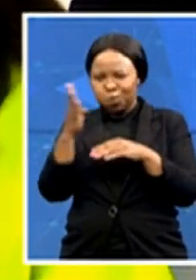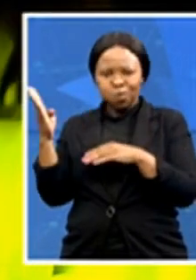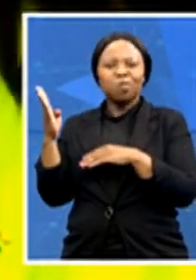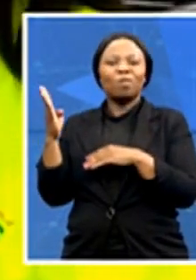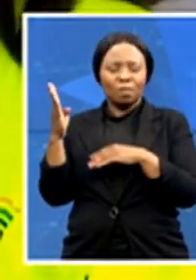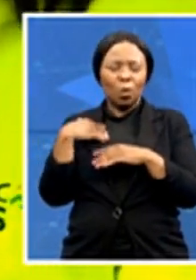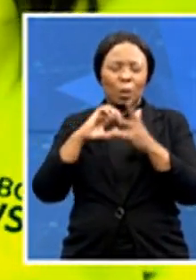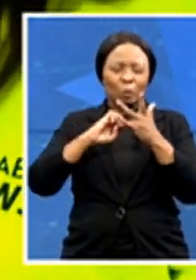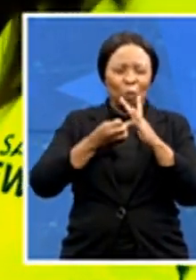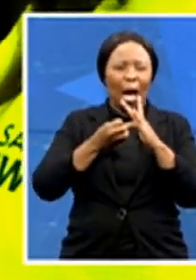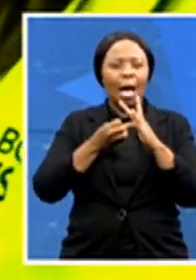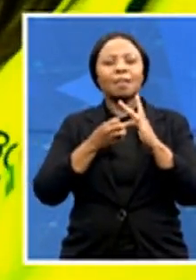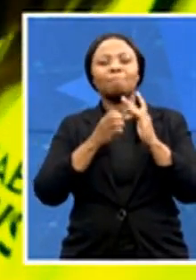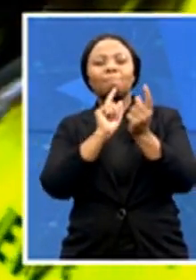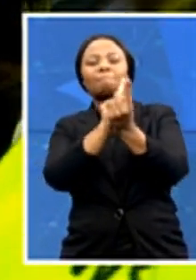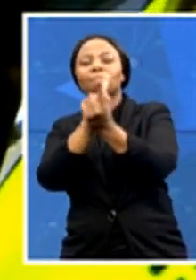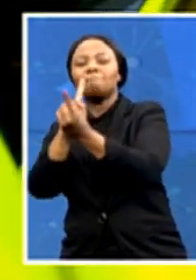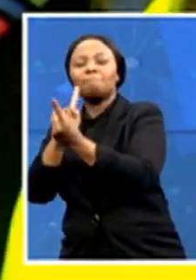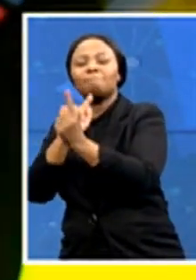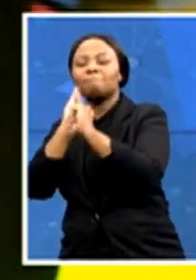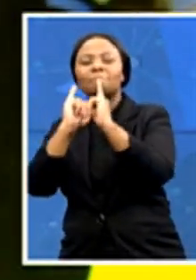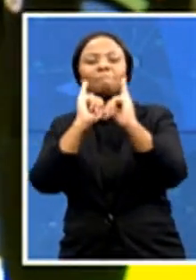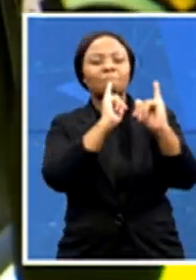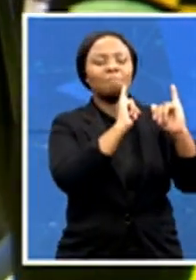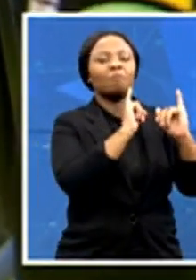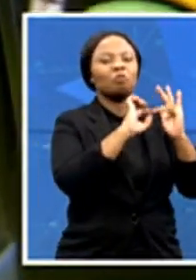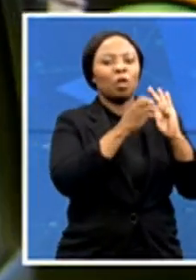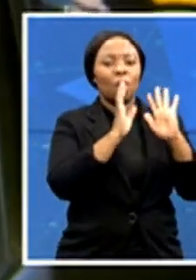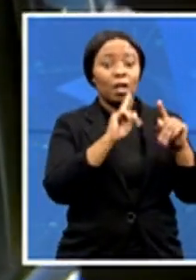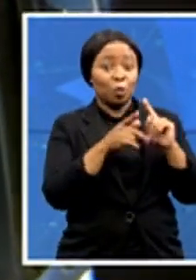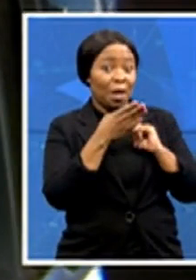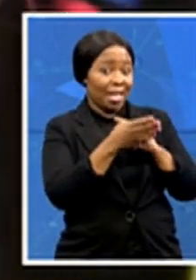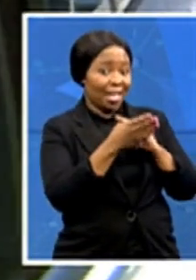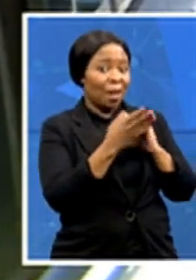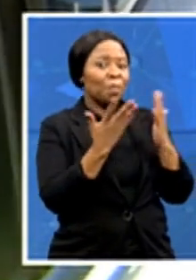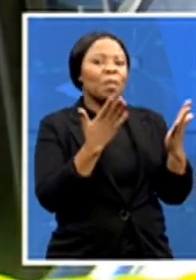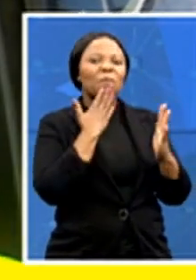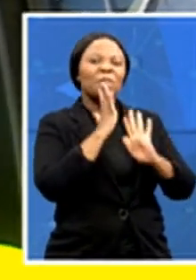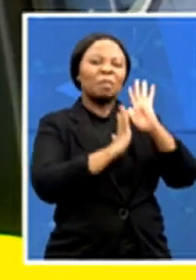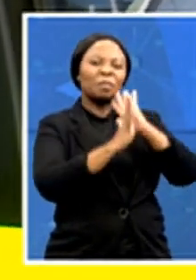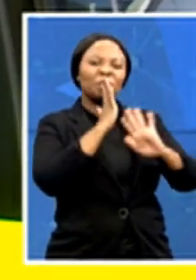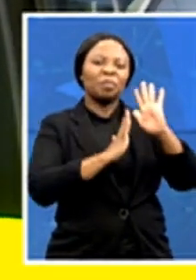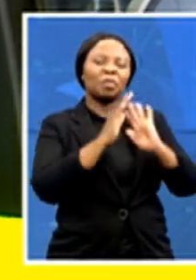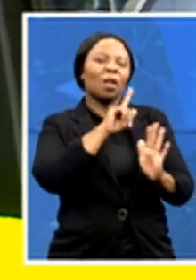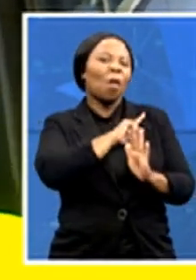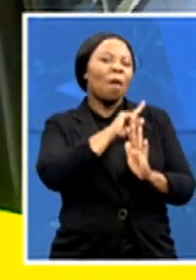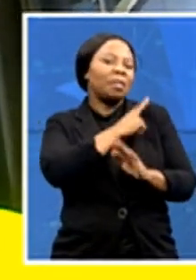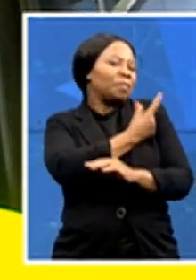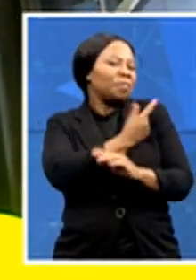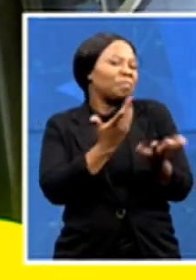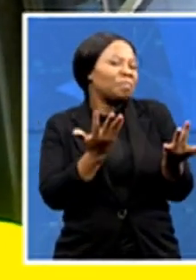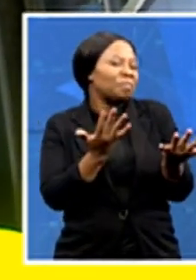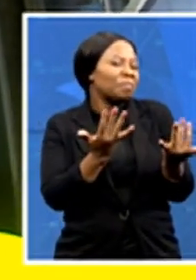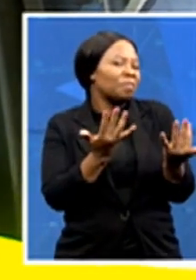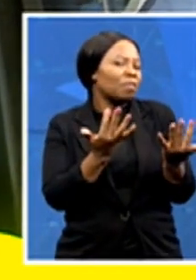possible. Here's one of them. Talk to us about your reasons for getting vaccinated. I think it's imperative that life